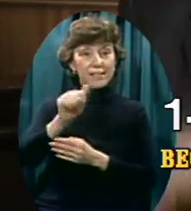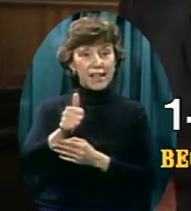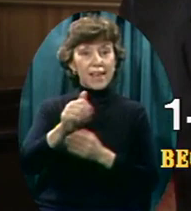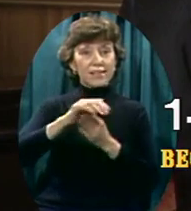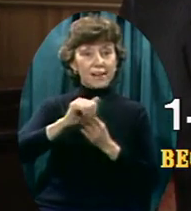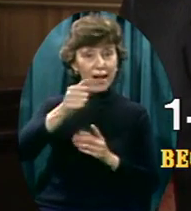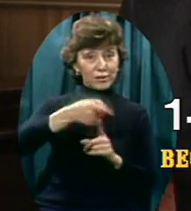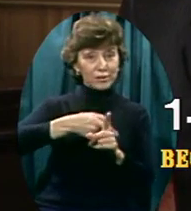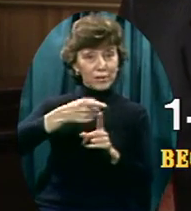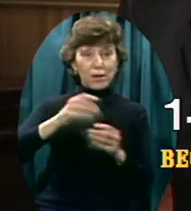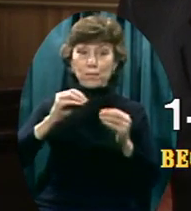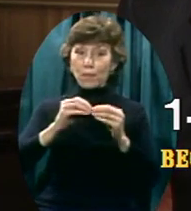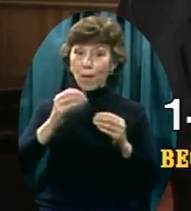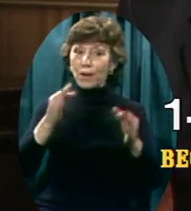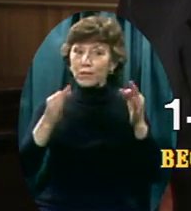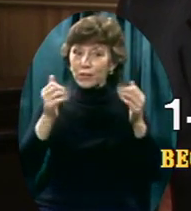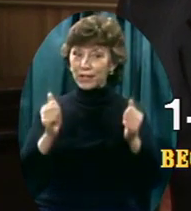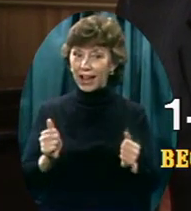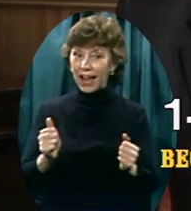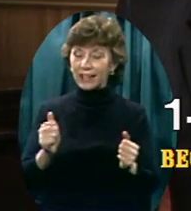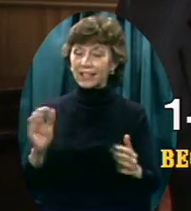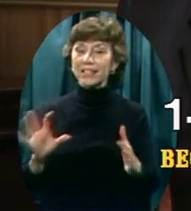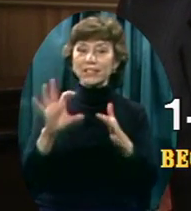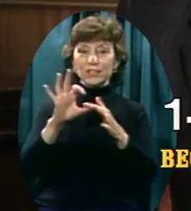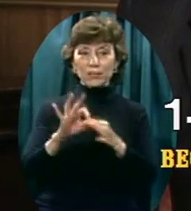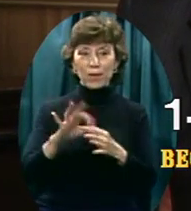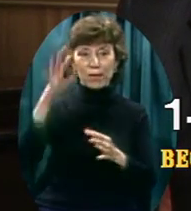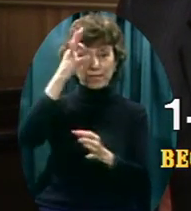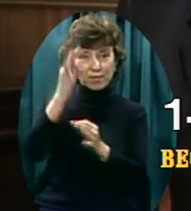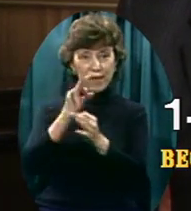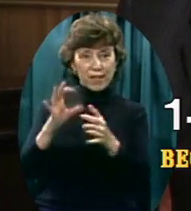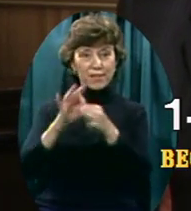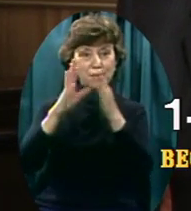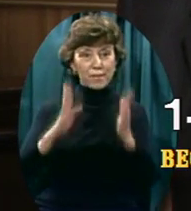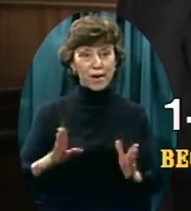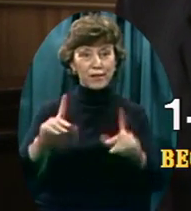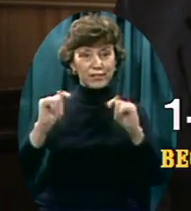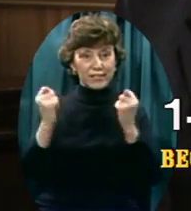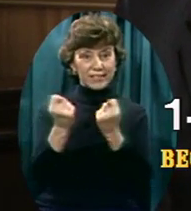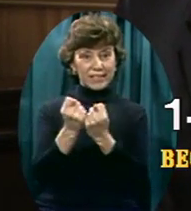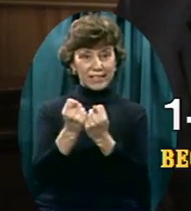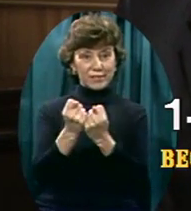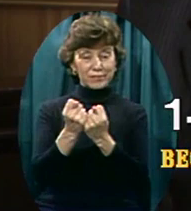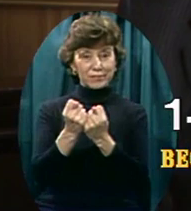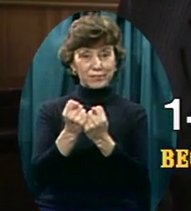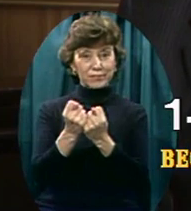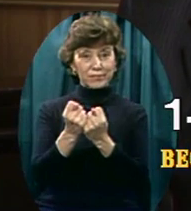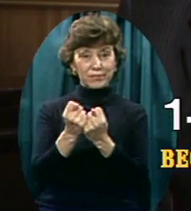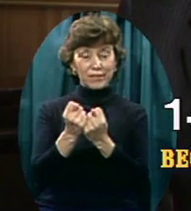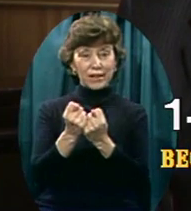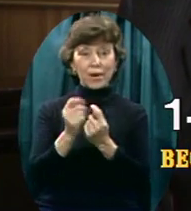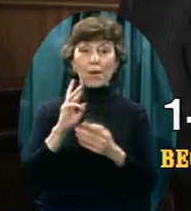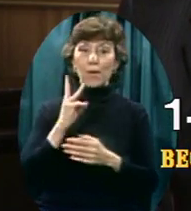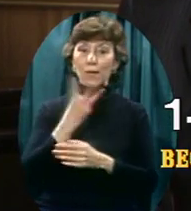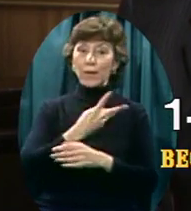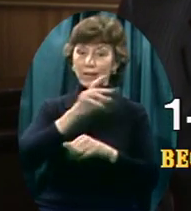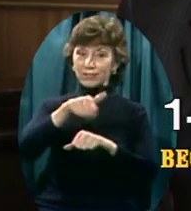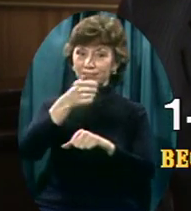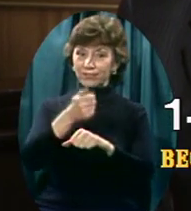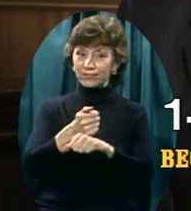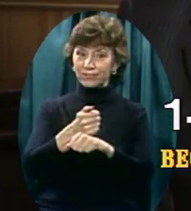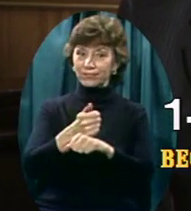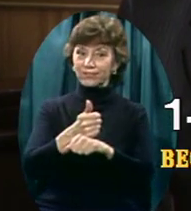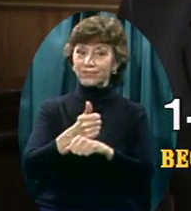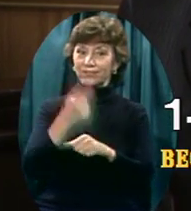But at least $10 a month And join the faith partner team We set out When this year began Seeking 250